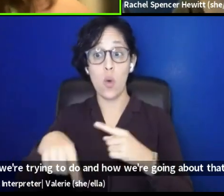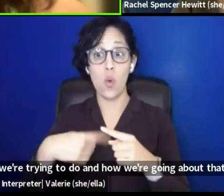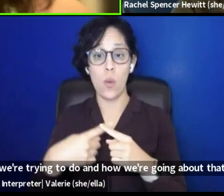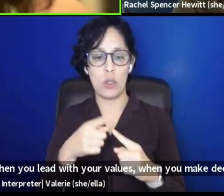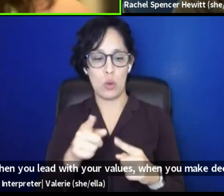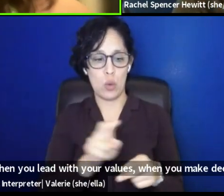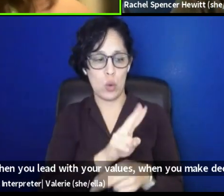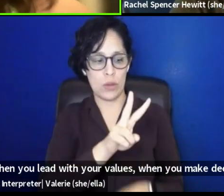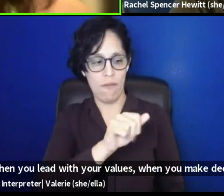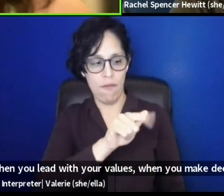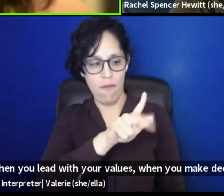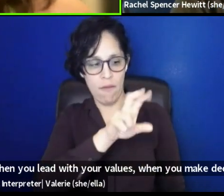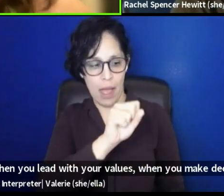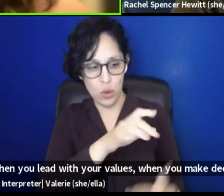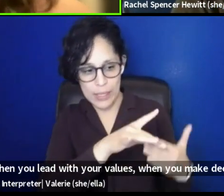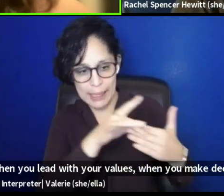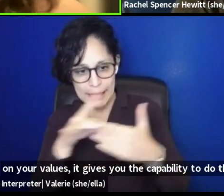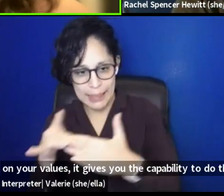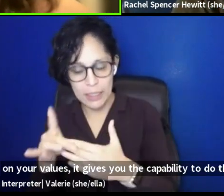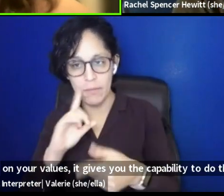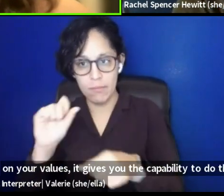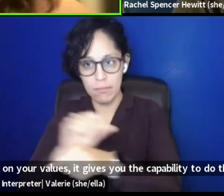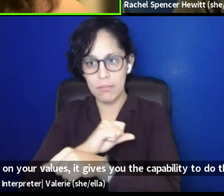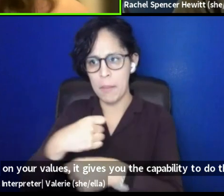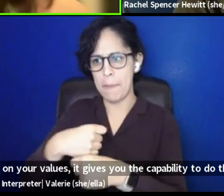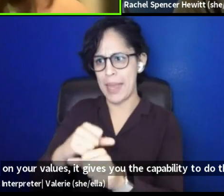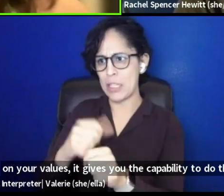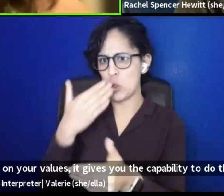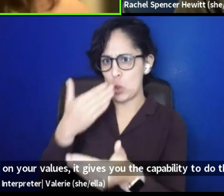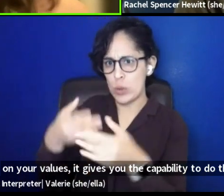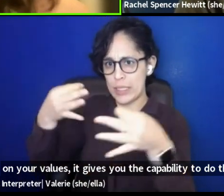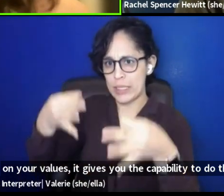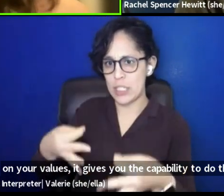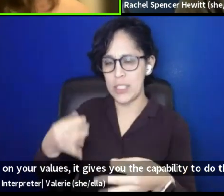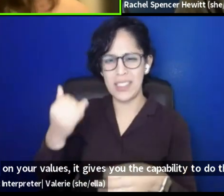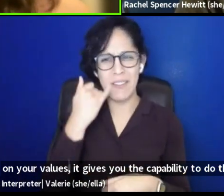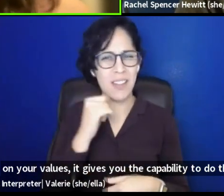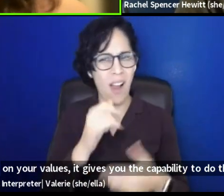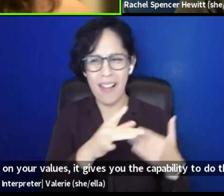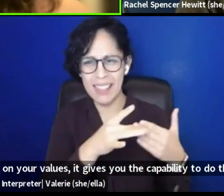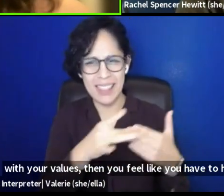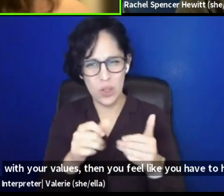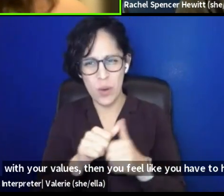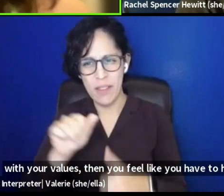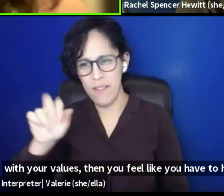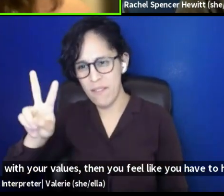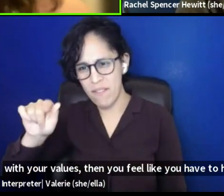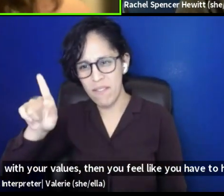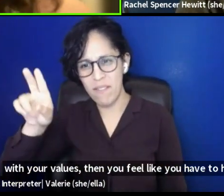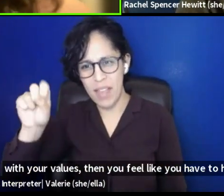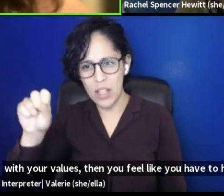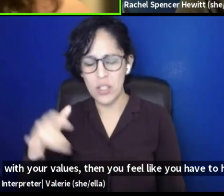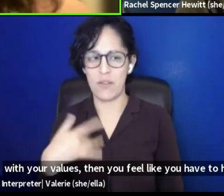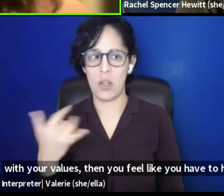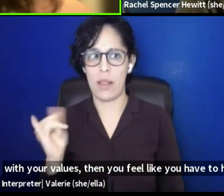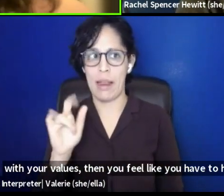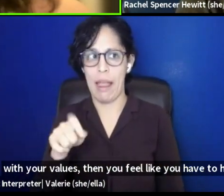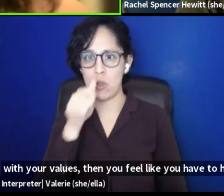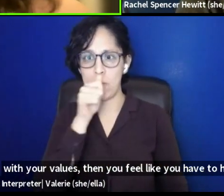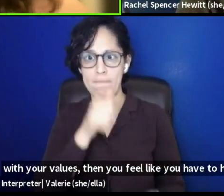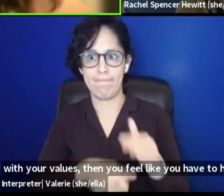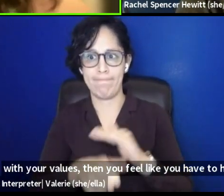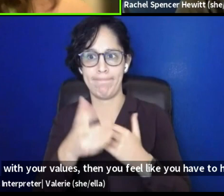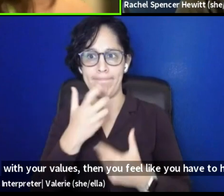capability to do that, right? Like if you're not leading with your values, then you feel like you have to hide something. So if something's not a